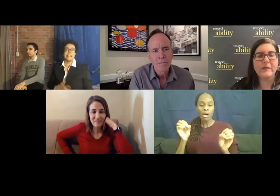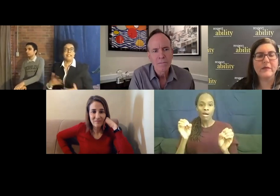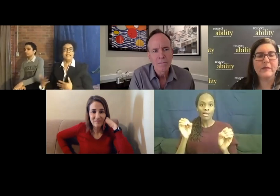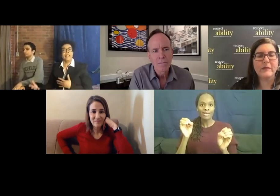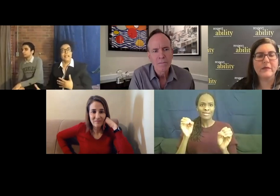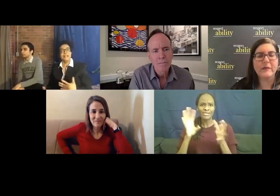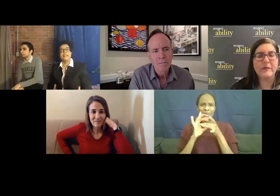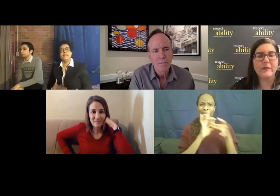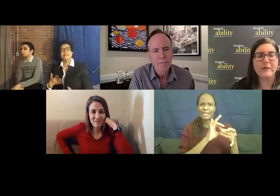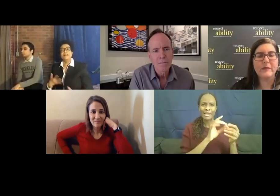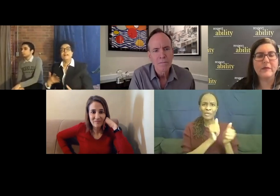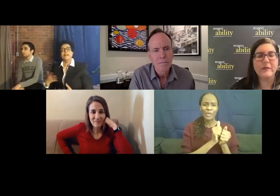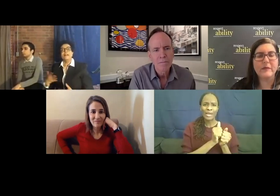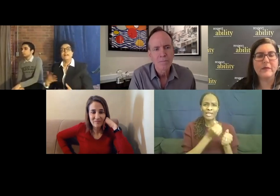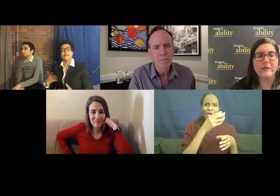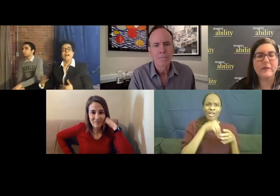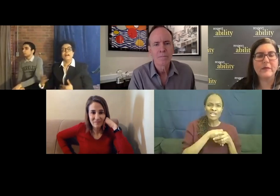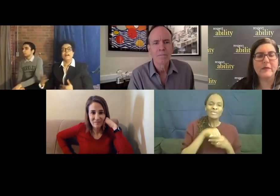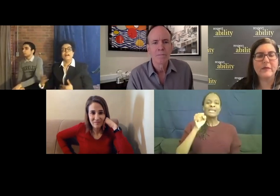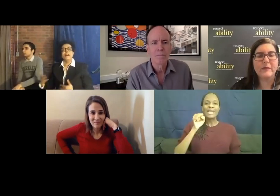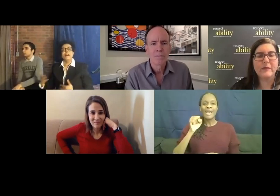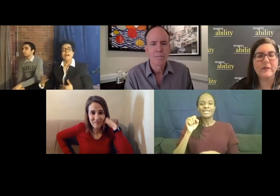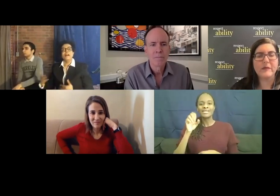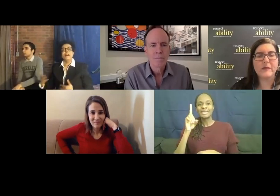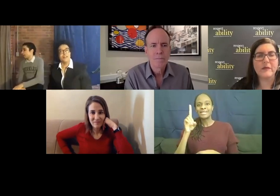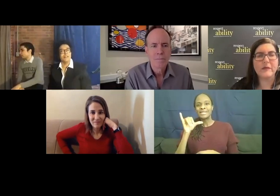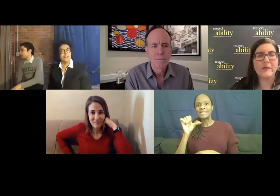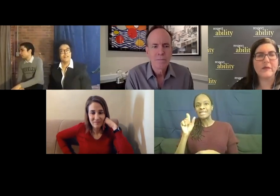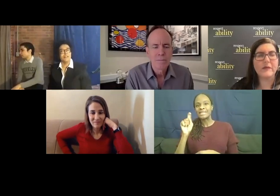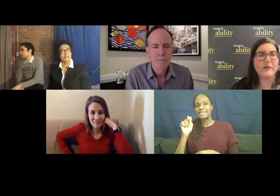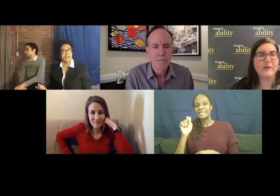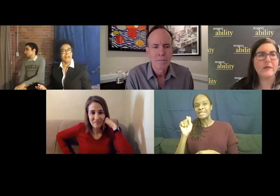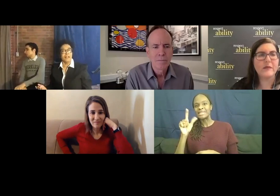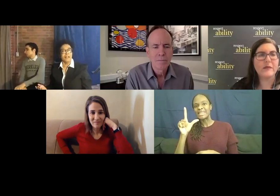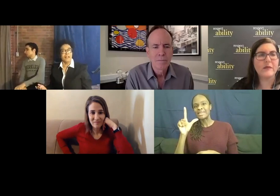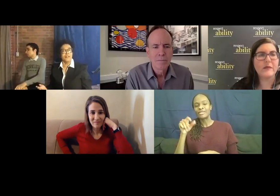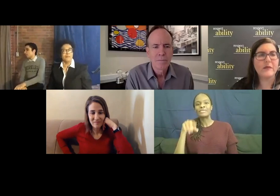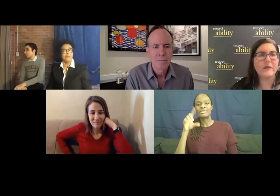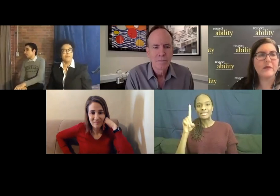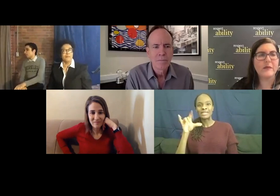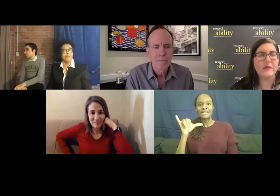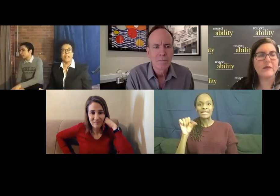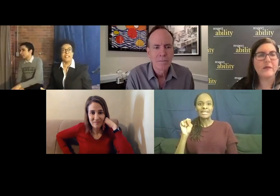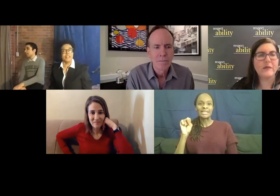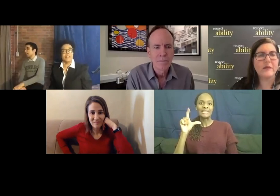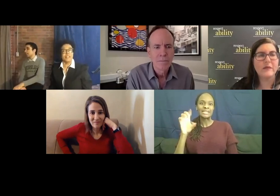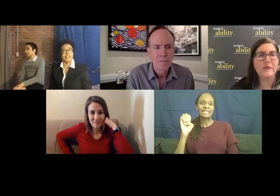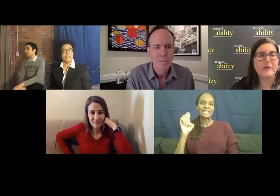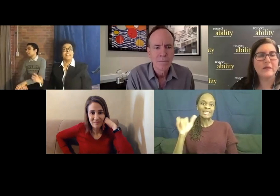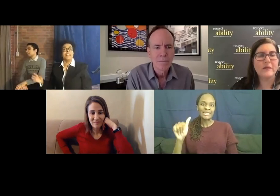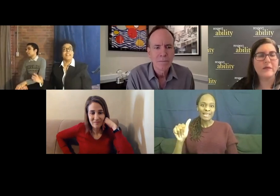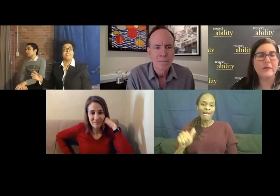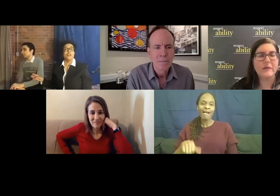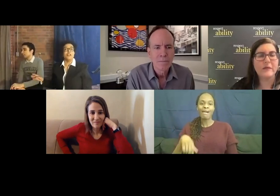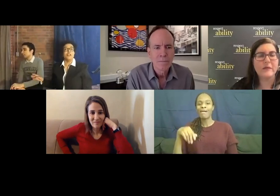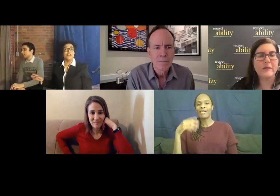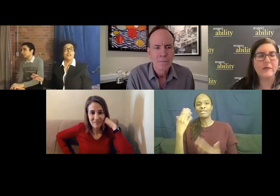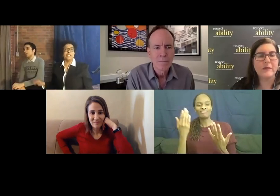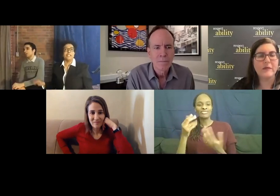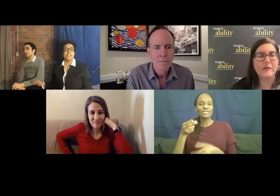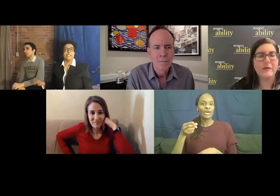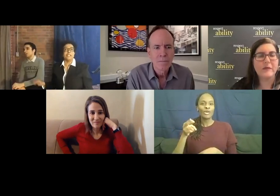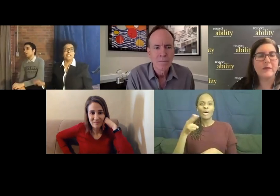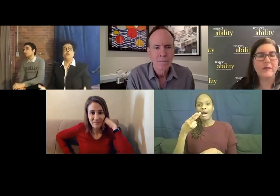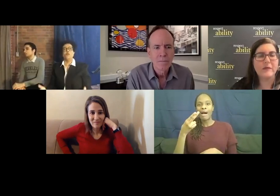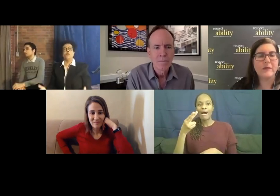applied to dyslexia and hyperactivity and other, other, um, conditions. And so